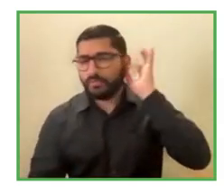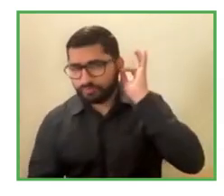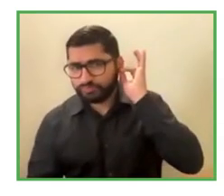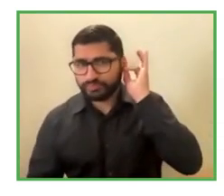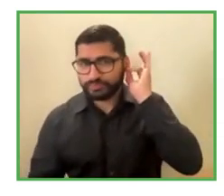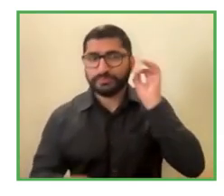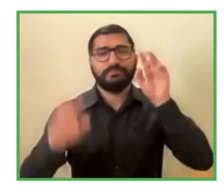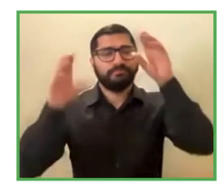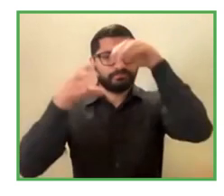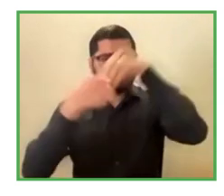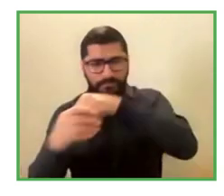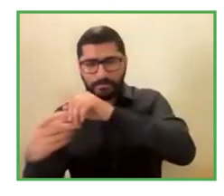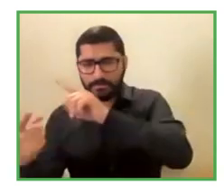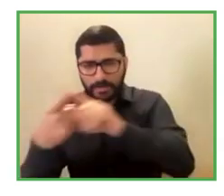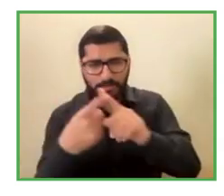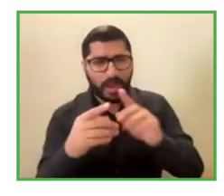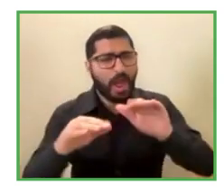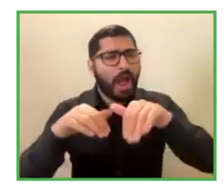And to all our speakers.